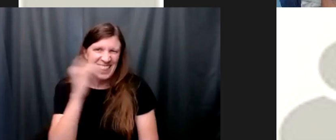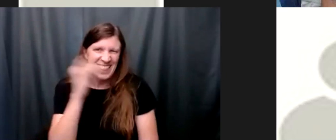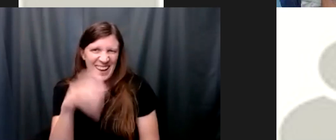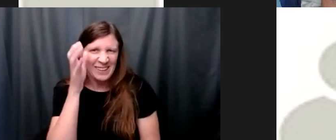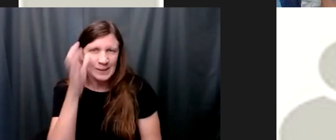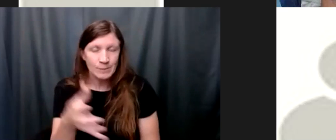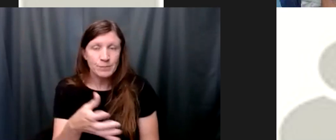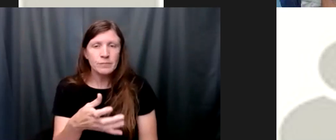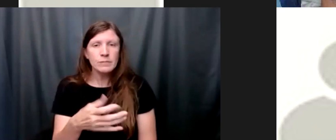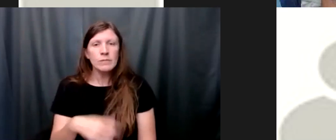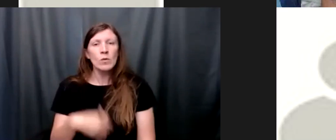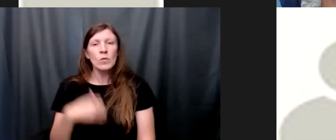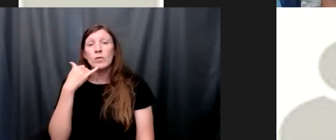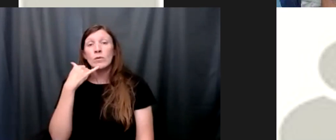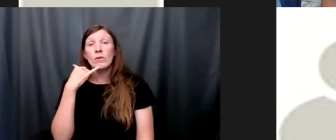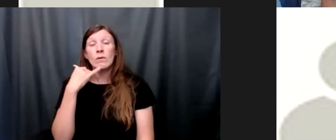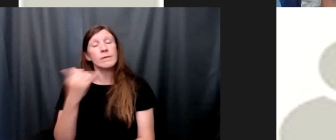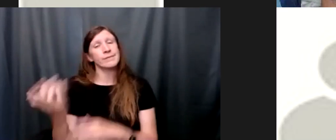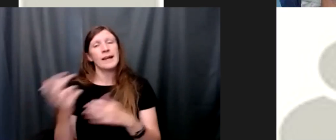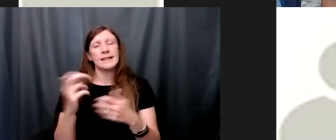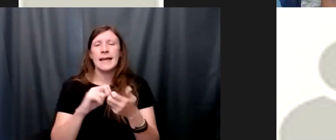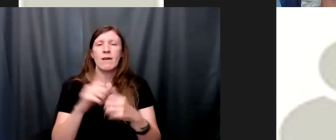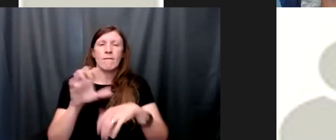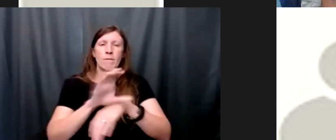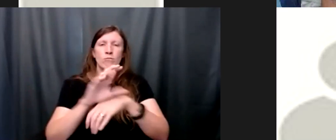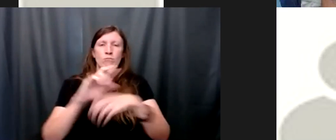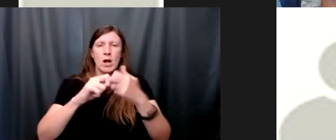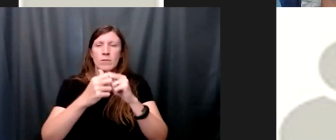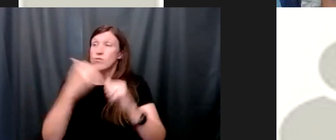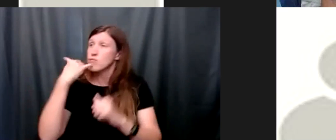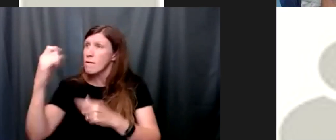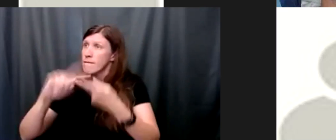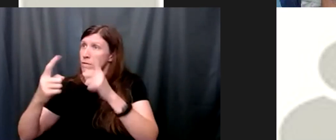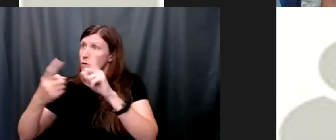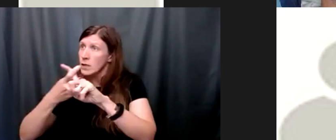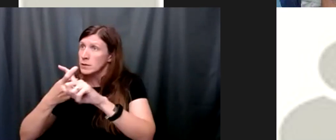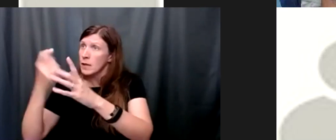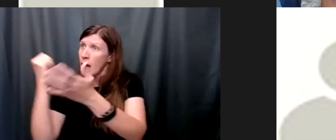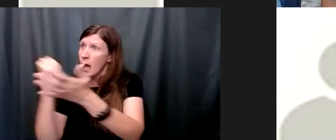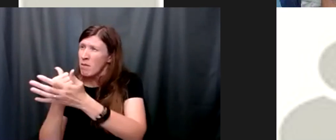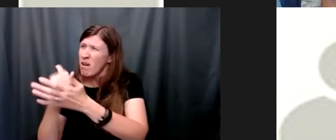call all them up for help and they always ask the same thing have you turned it off